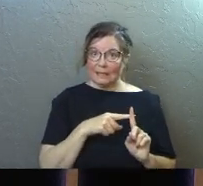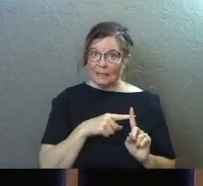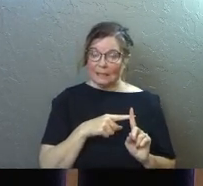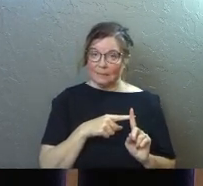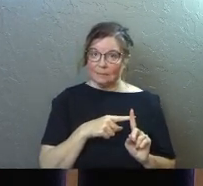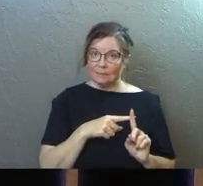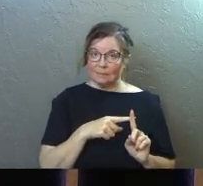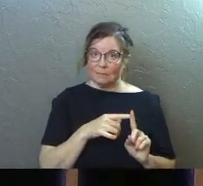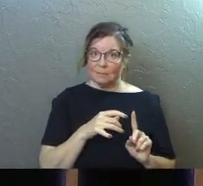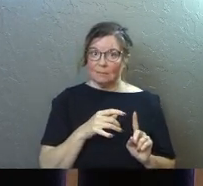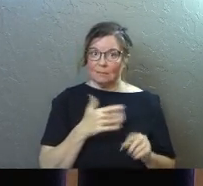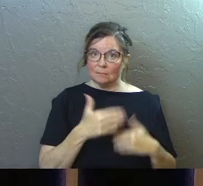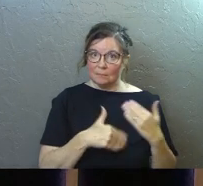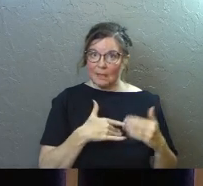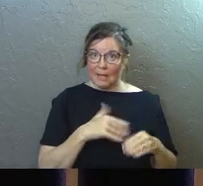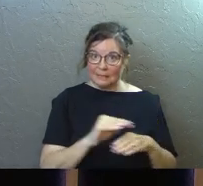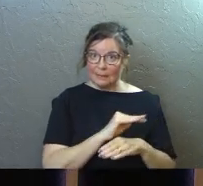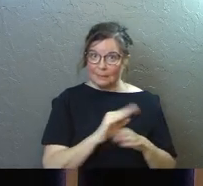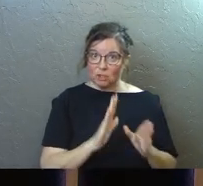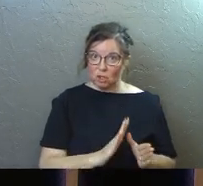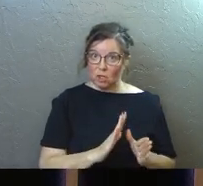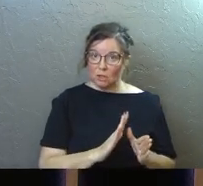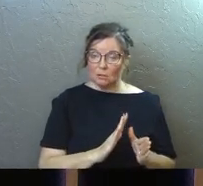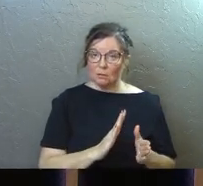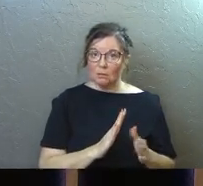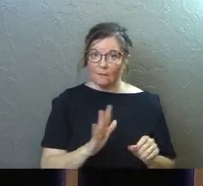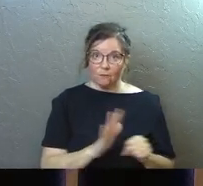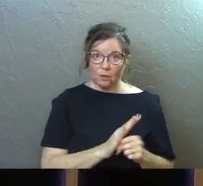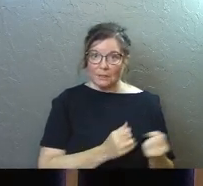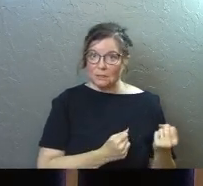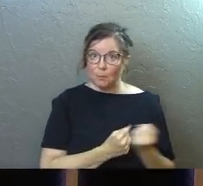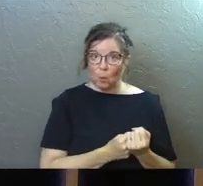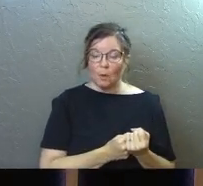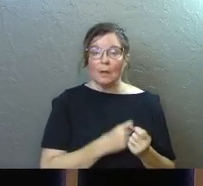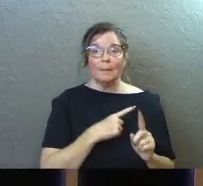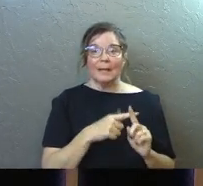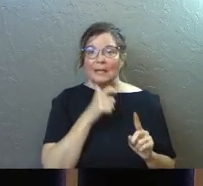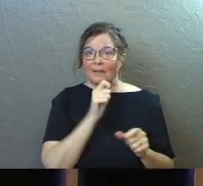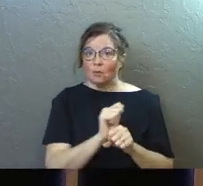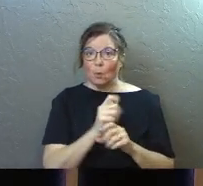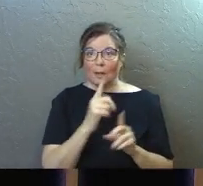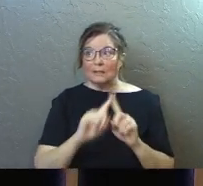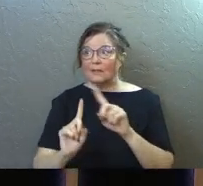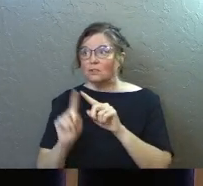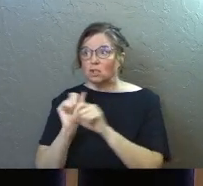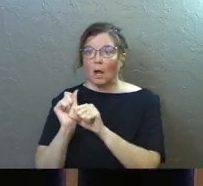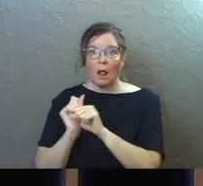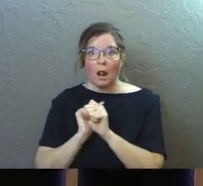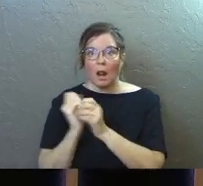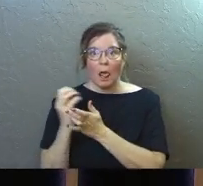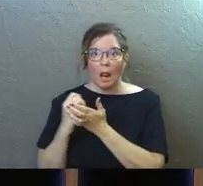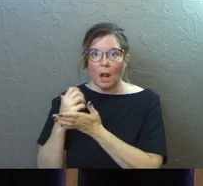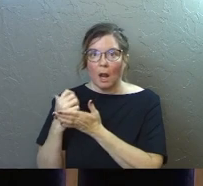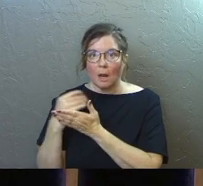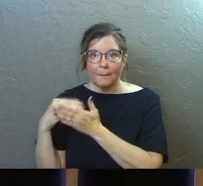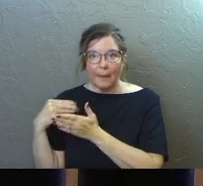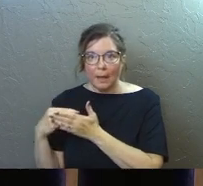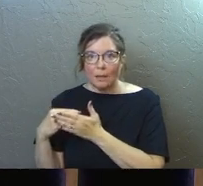he needed to go as a missionary. Right? He got him fully supported. Plus, he didn't have to work a lot of jobs in order to,